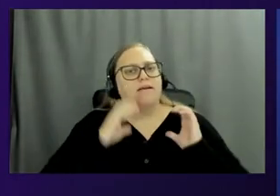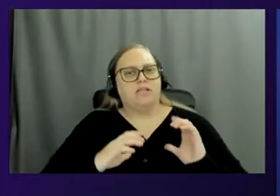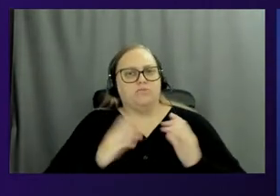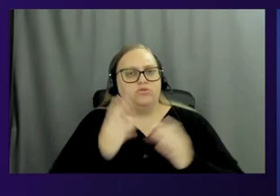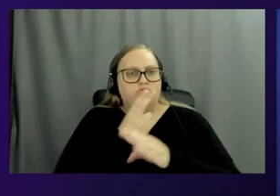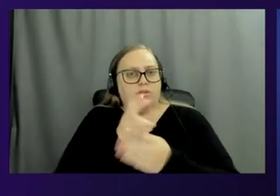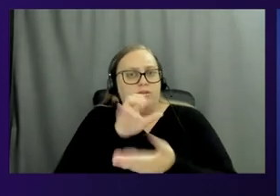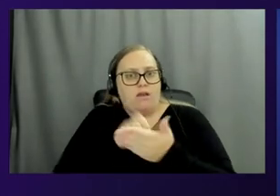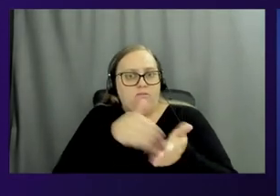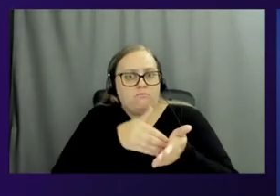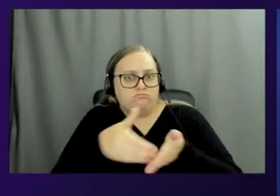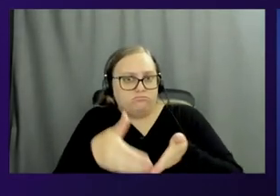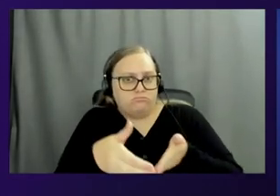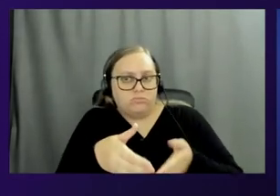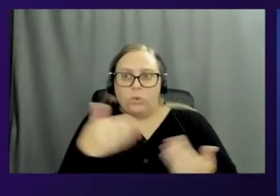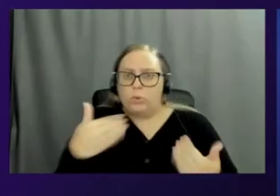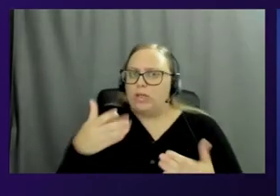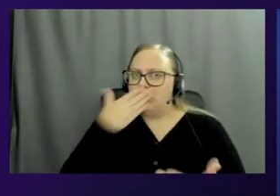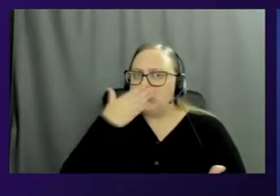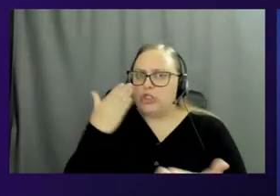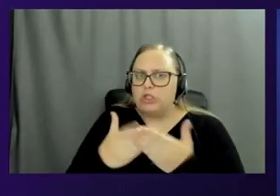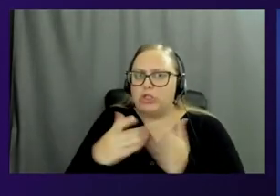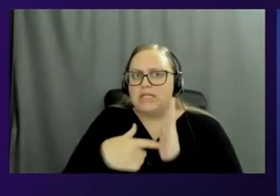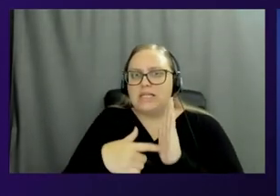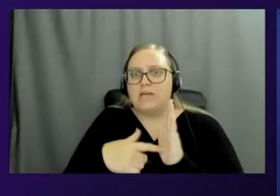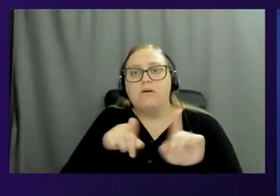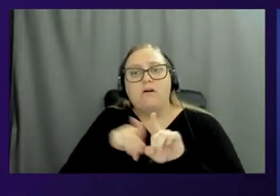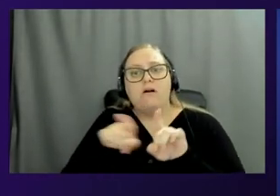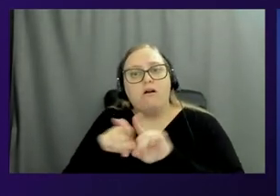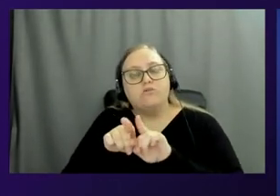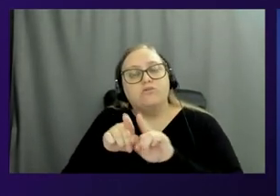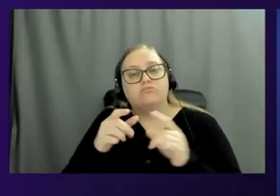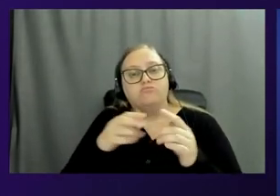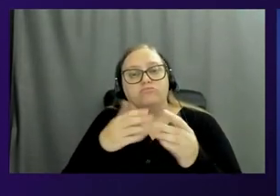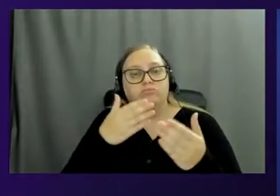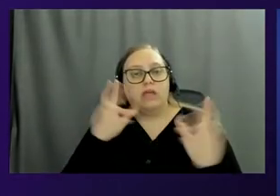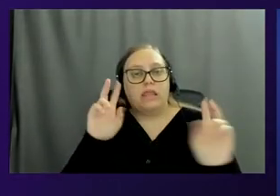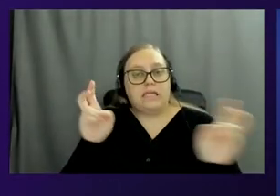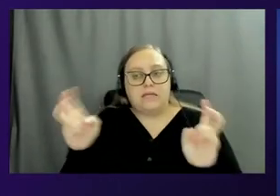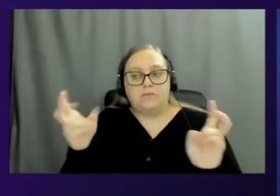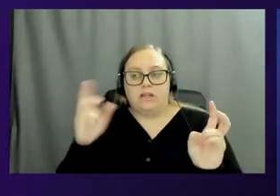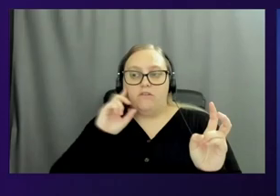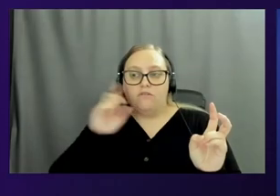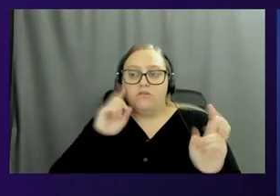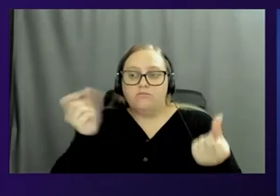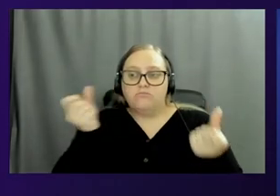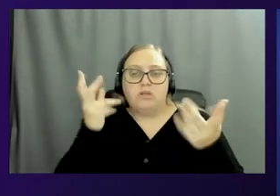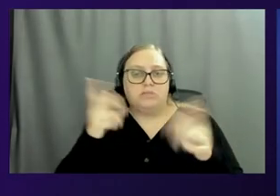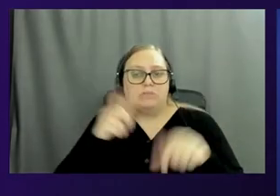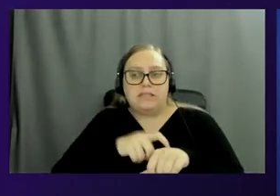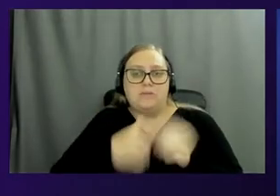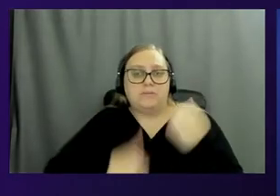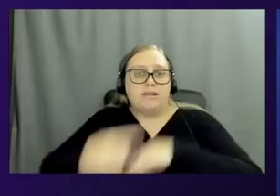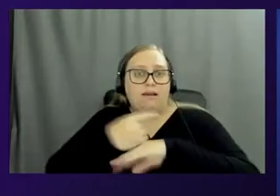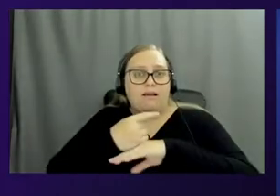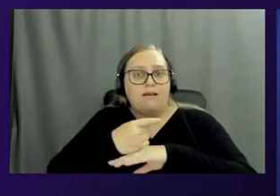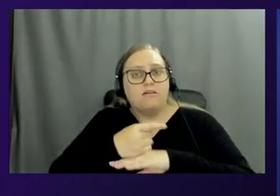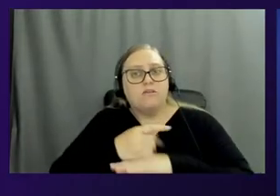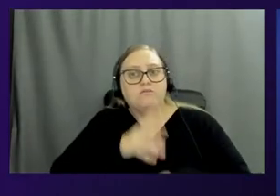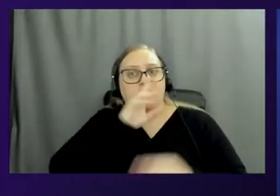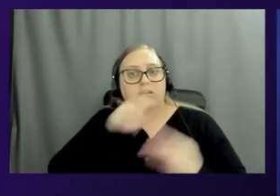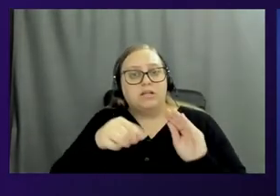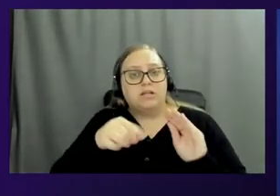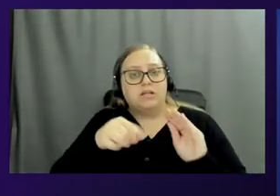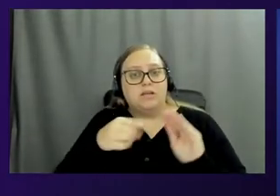I think that's a great example. And it's also kind of also a theme that I've heard multiple times today when, you we talked about even the creation of